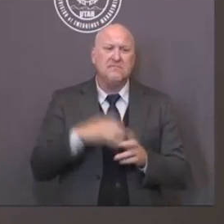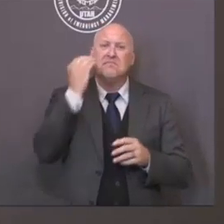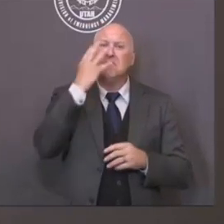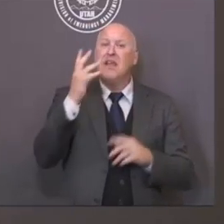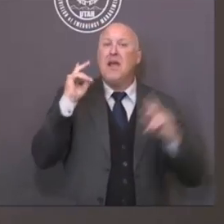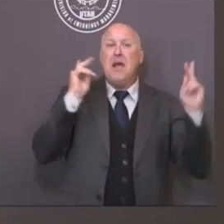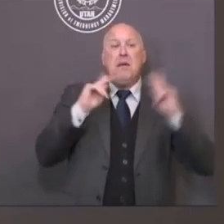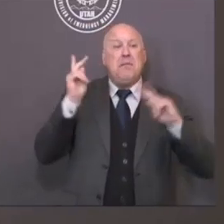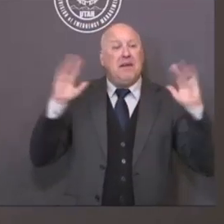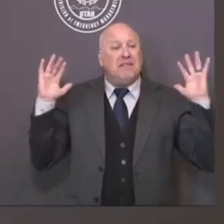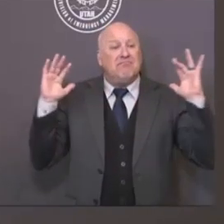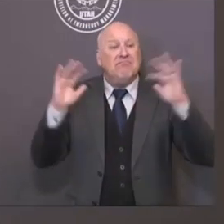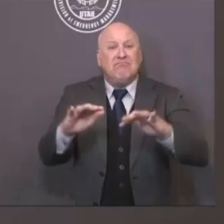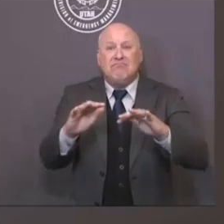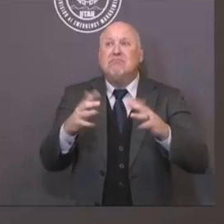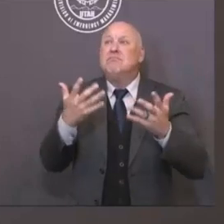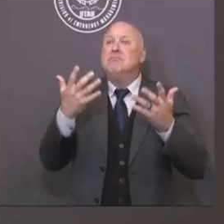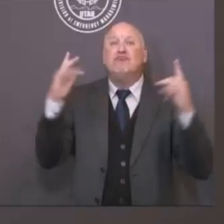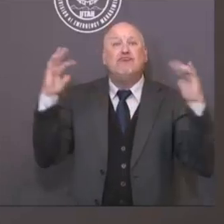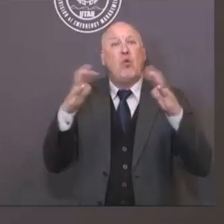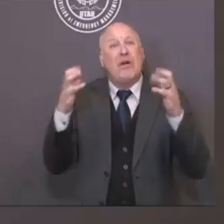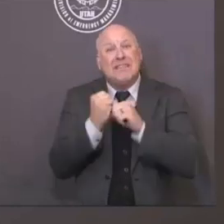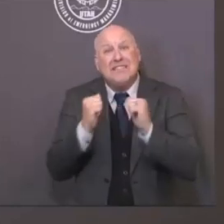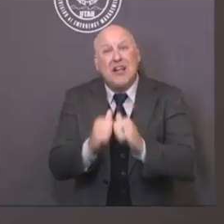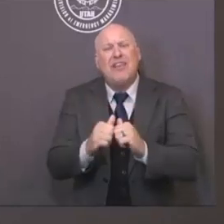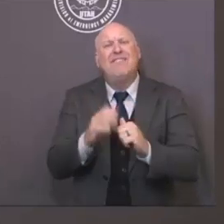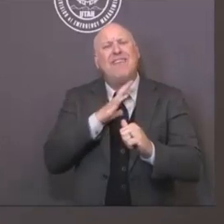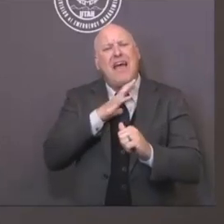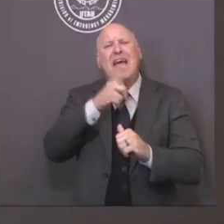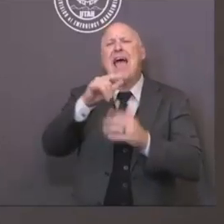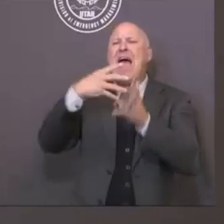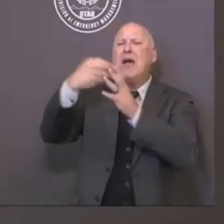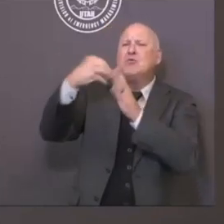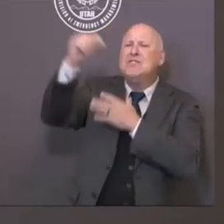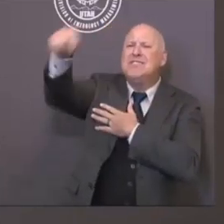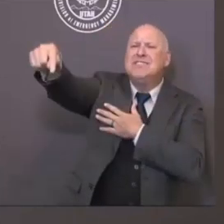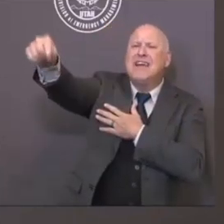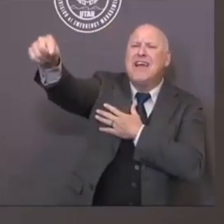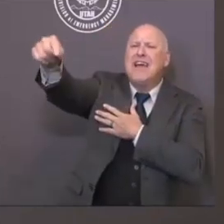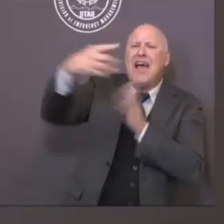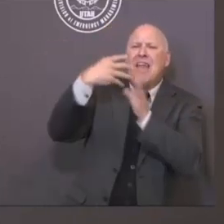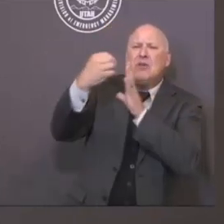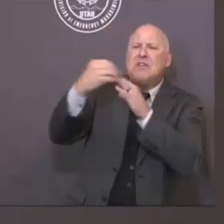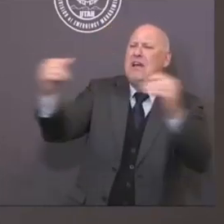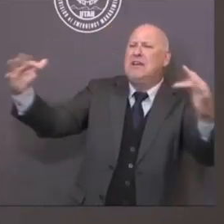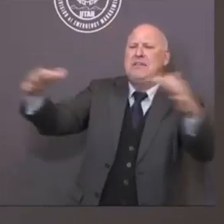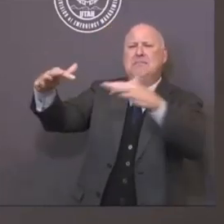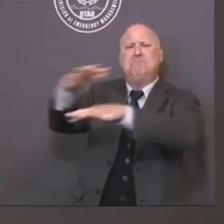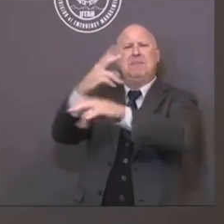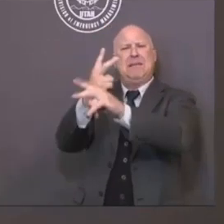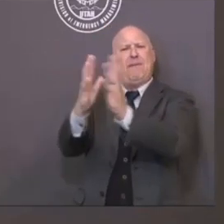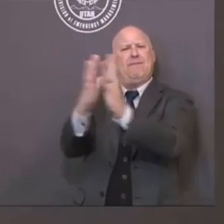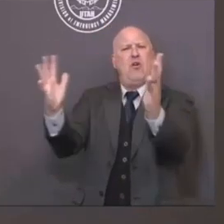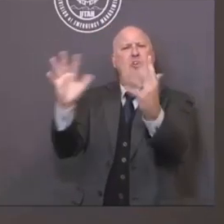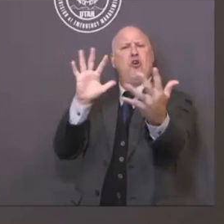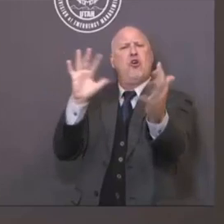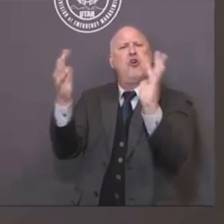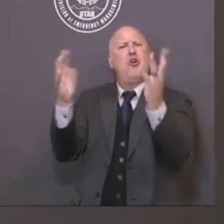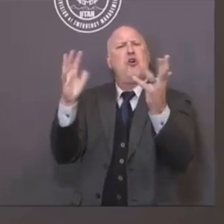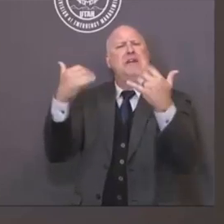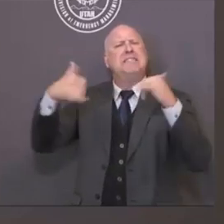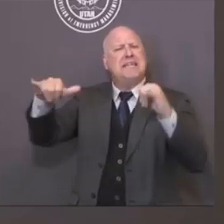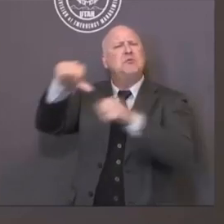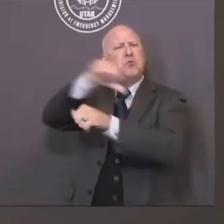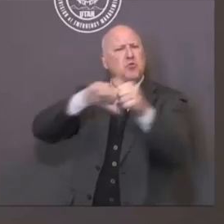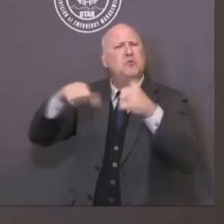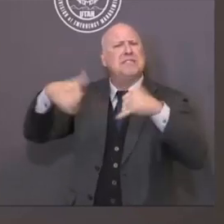And again, let's not let our guard down there. But particularly if you're indoors, you should, in fact, wear